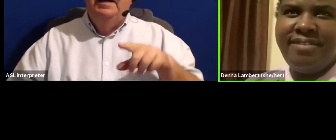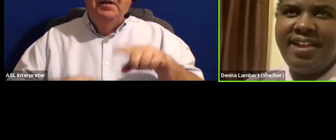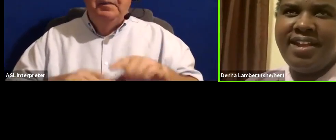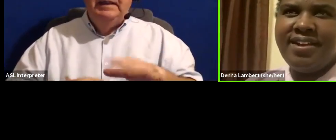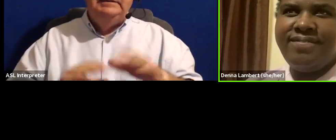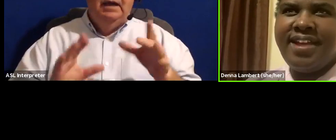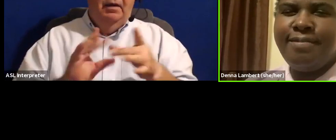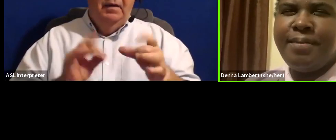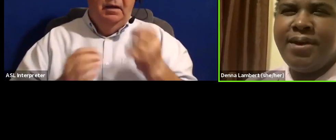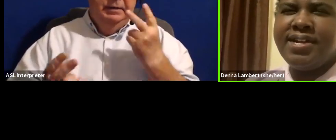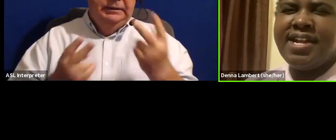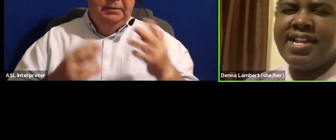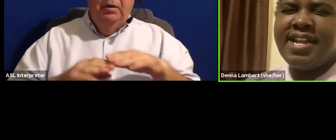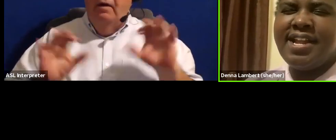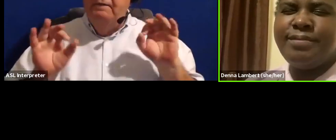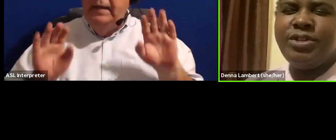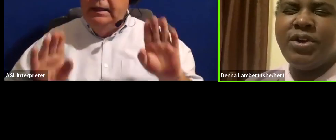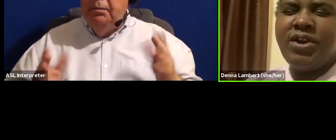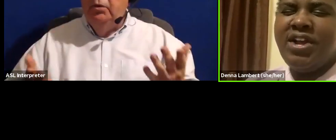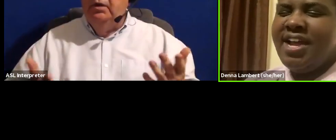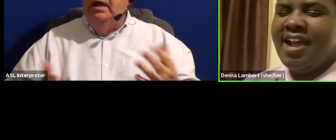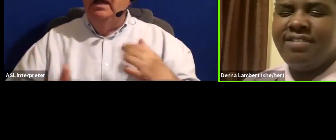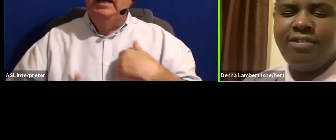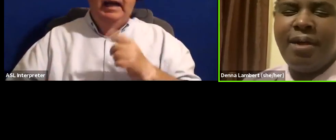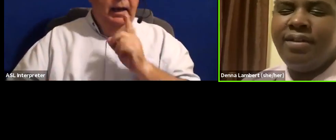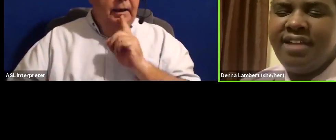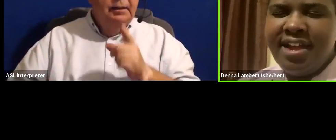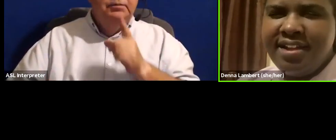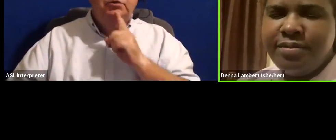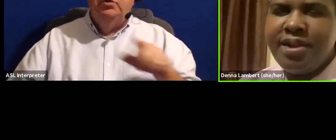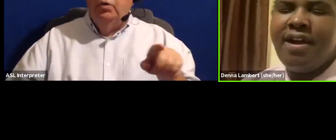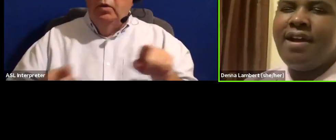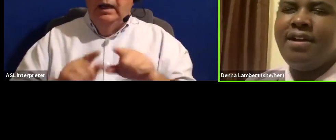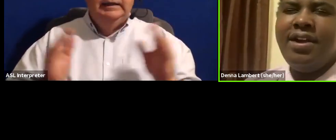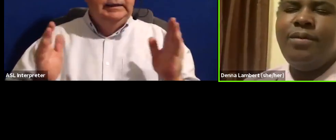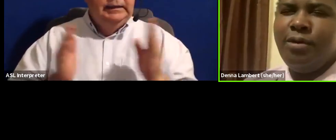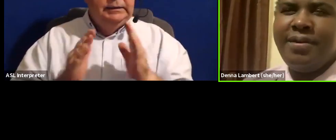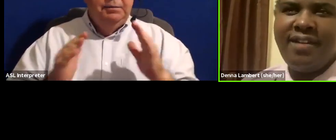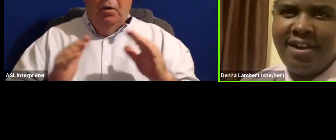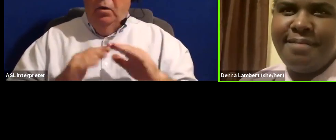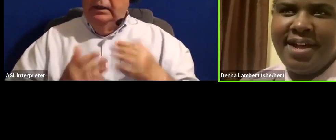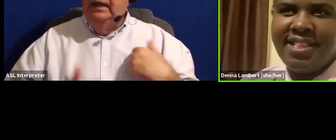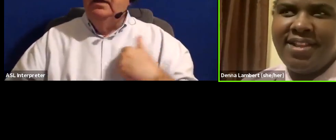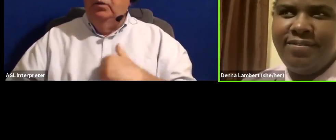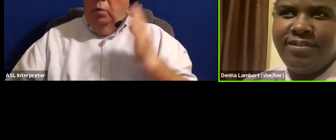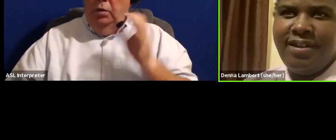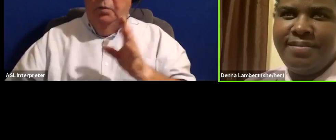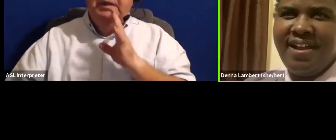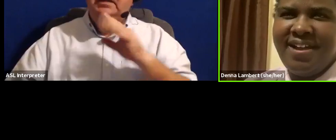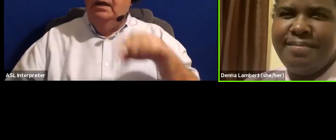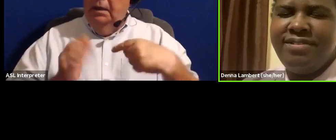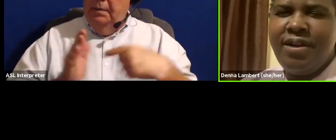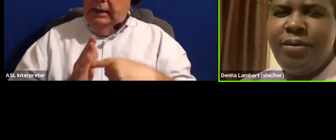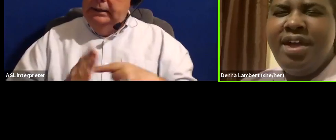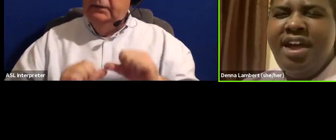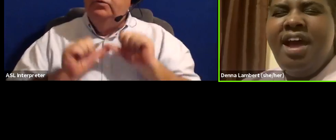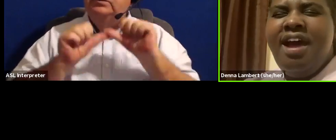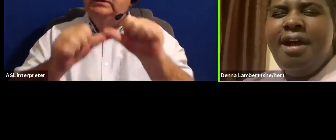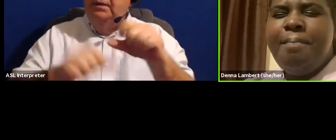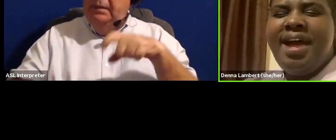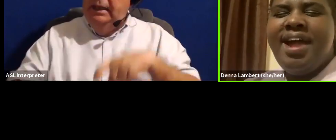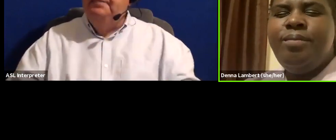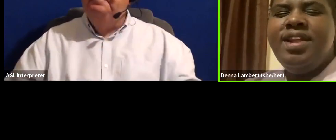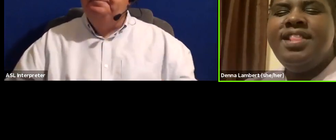comments I'm seeing on Facebook and I'm sure as a small town as we are, we'll be talking about this for some time. So